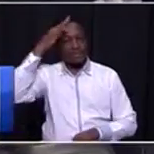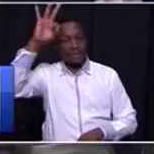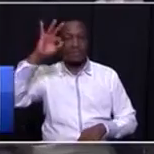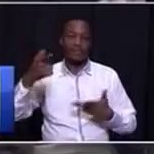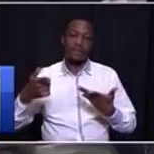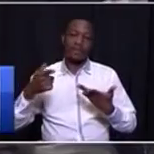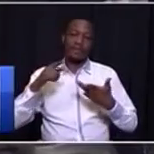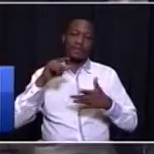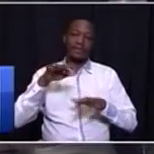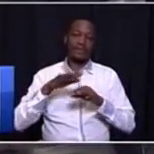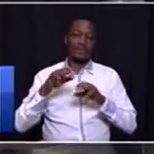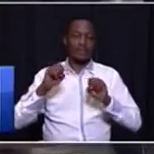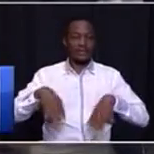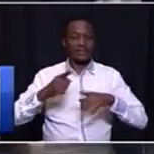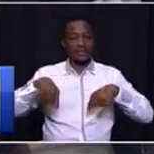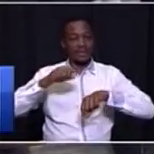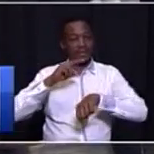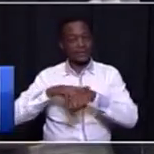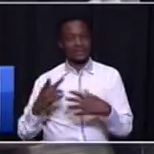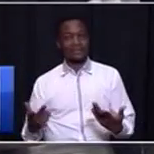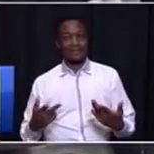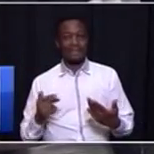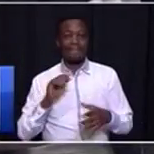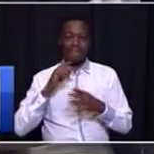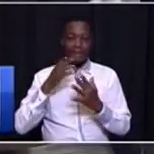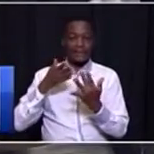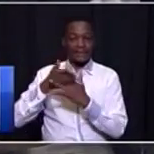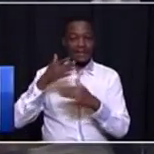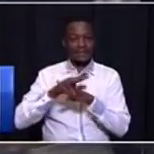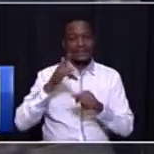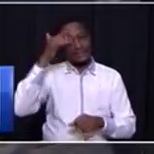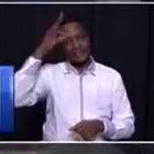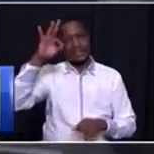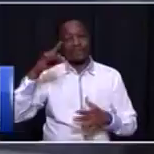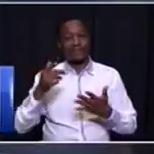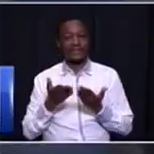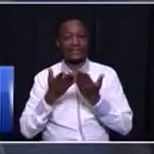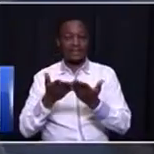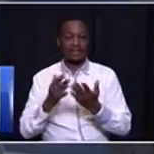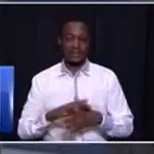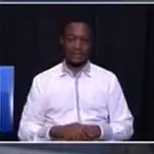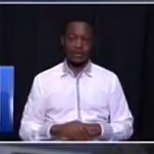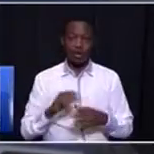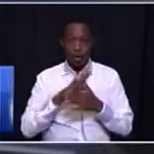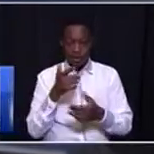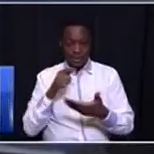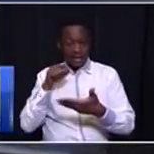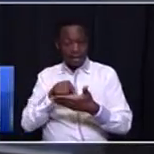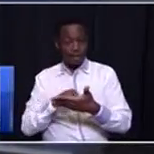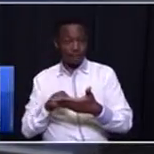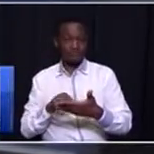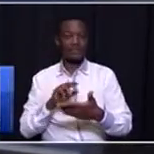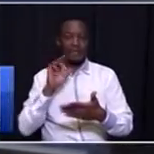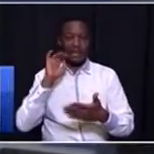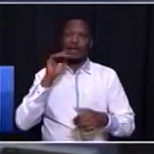wasting their time. They must be able to access government services on their own handsets. So, that's the plan